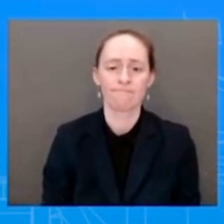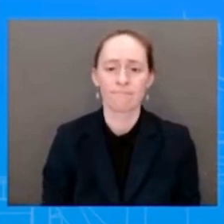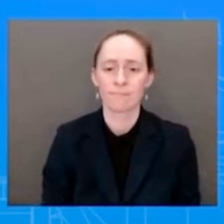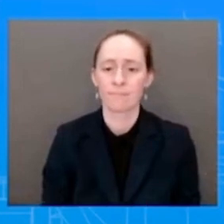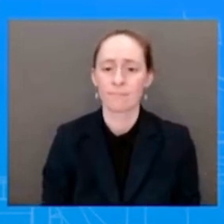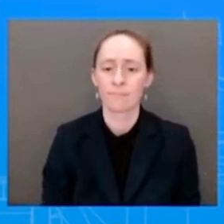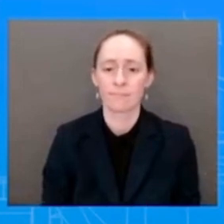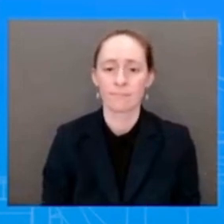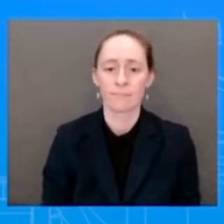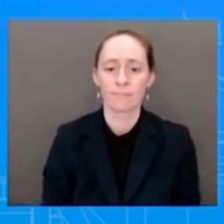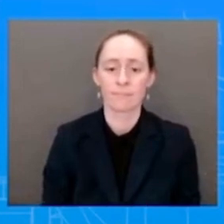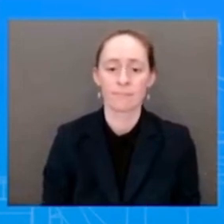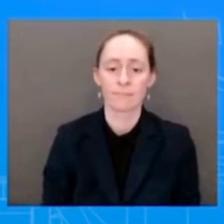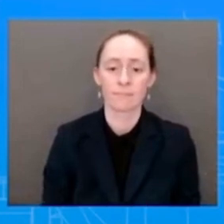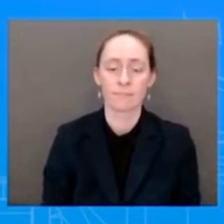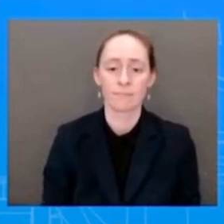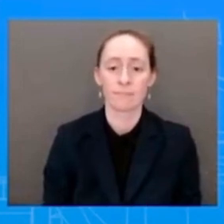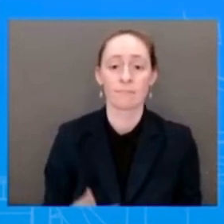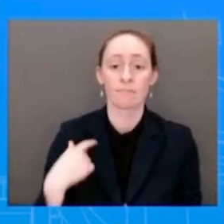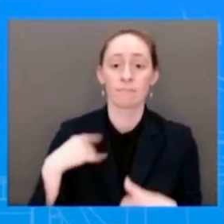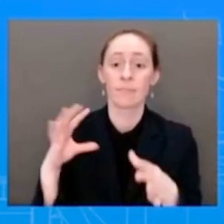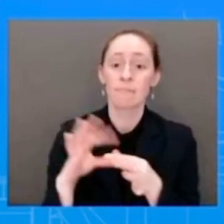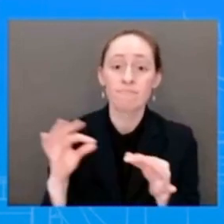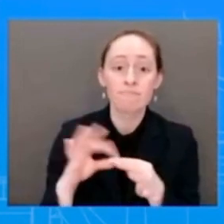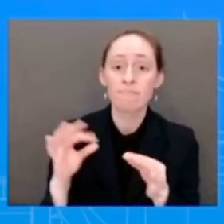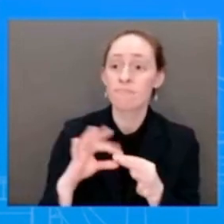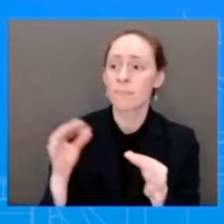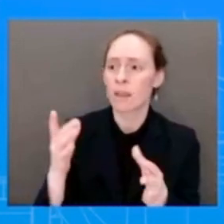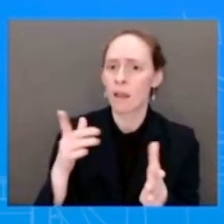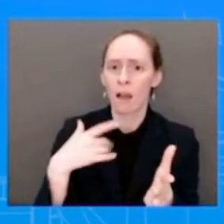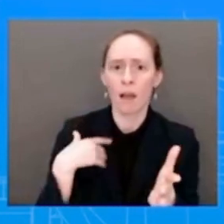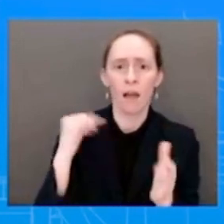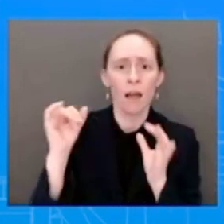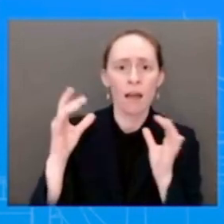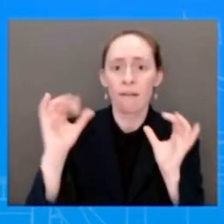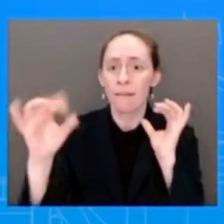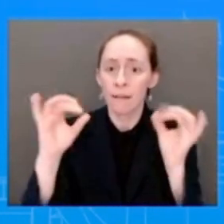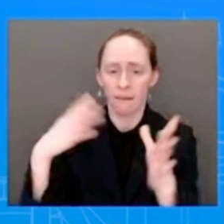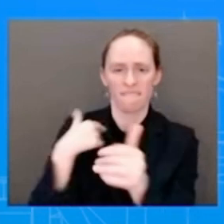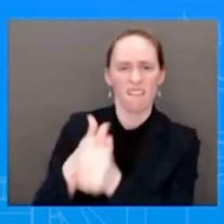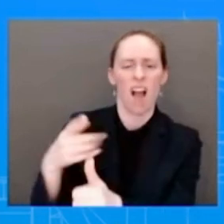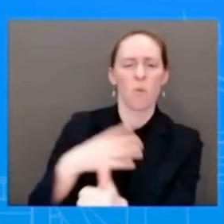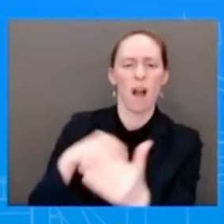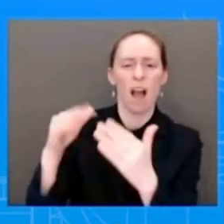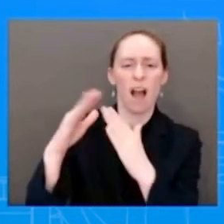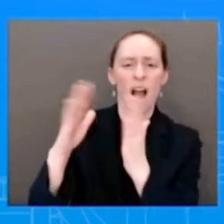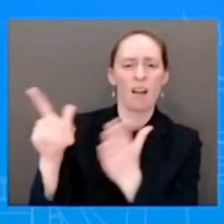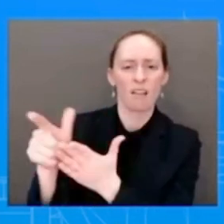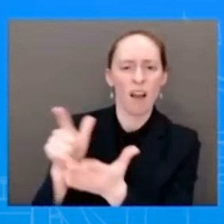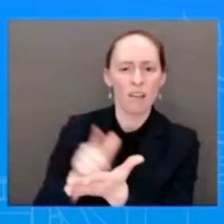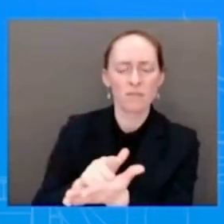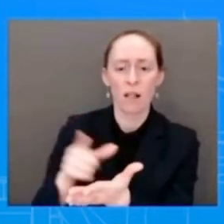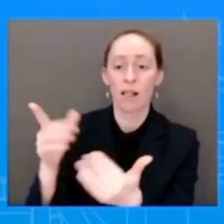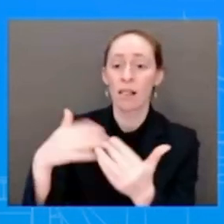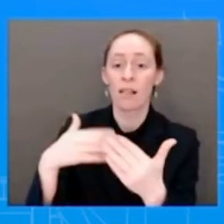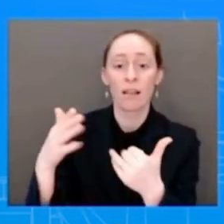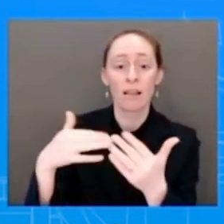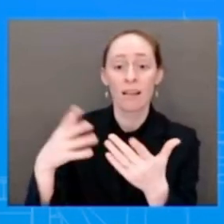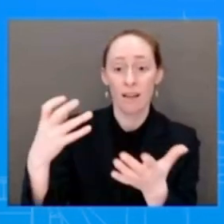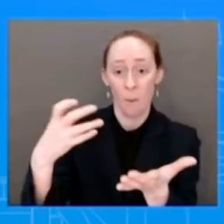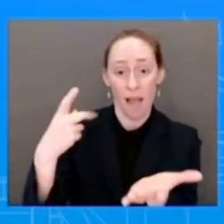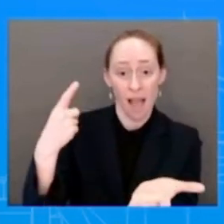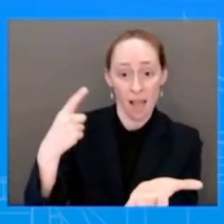the Counsel's Office and consistent with what they have said and wanted to communicate at the time, right? And I have said this, the White House